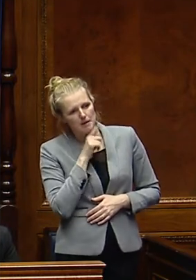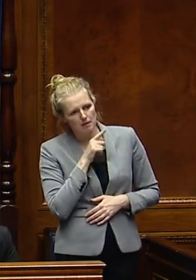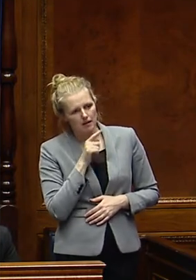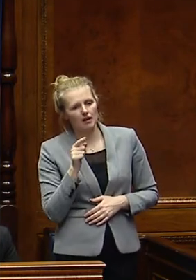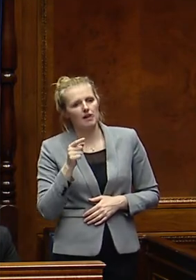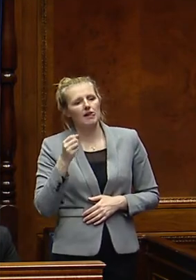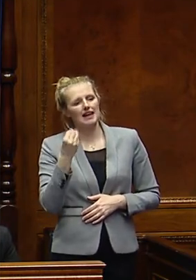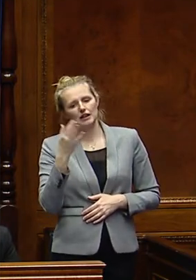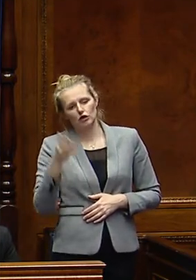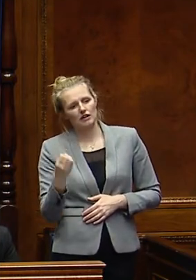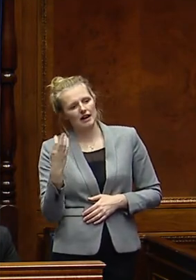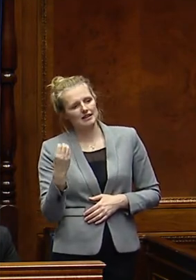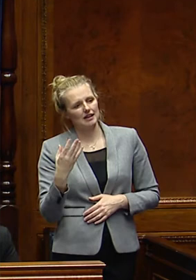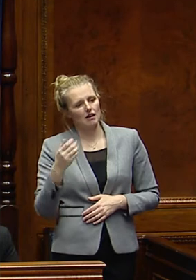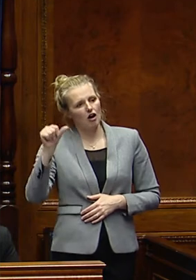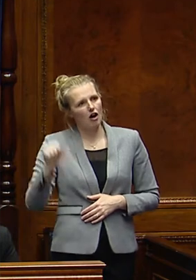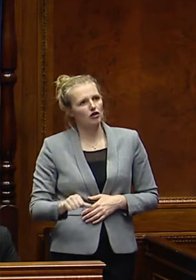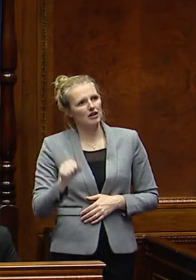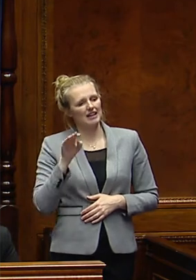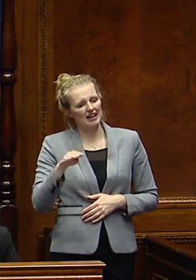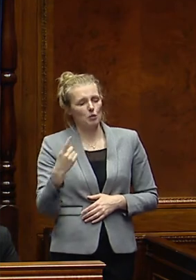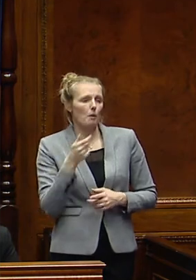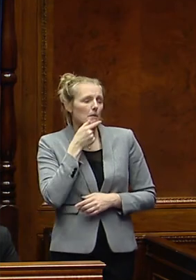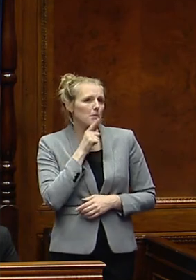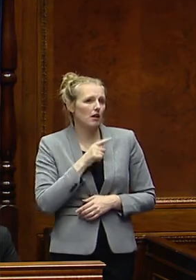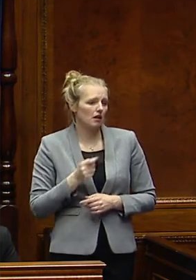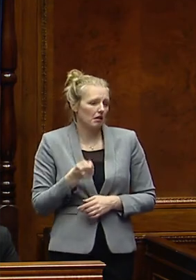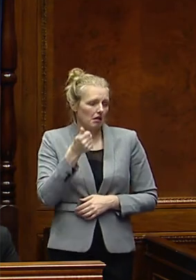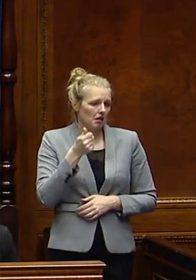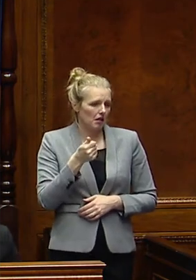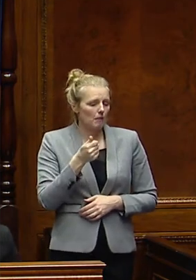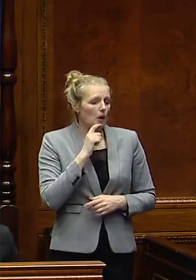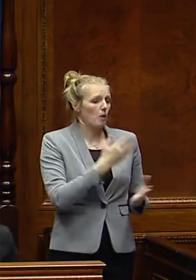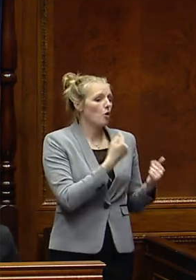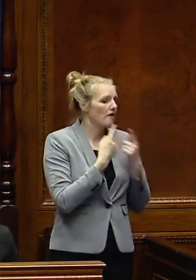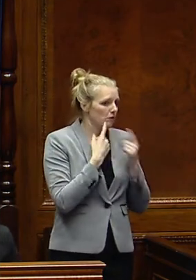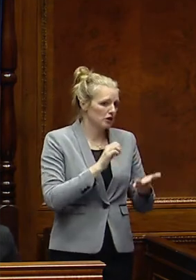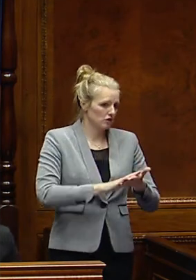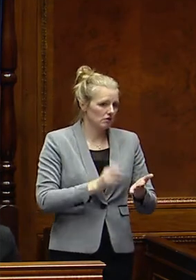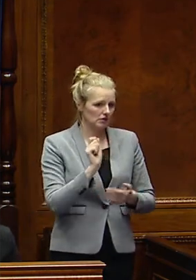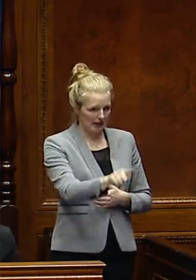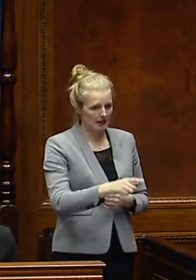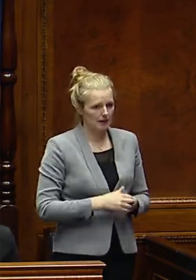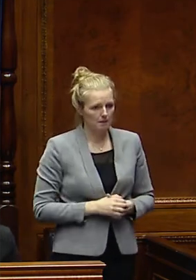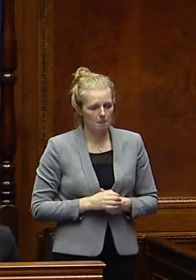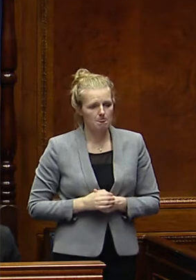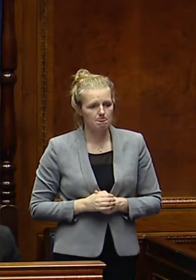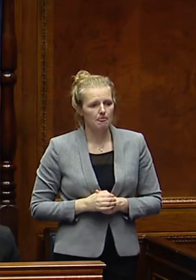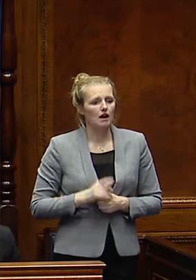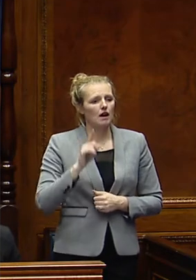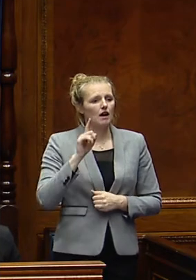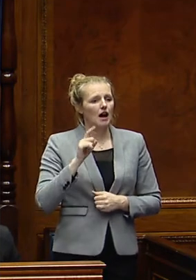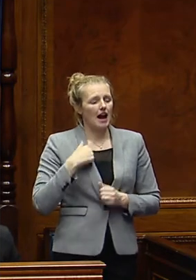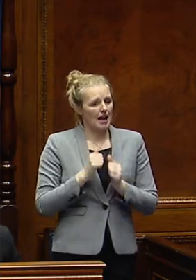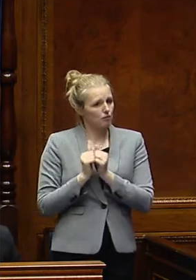increase, then 18, 19, 19, 191. But I will get the rest of that information in written form and send it to you. I